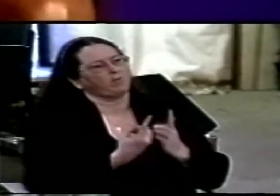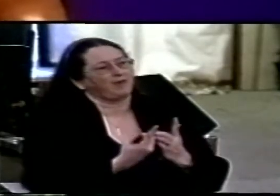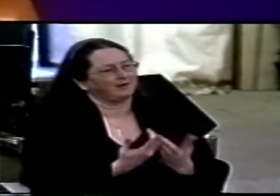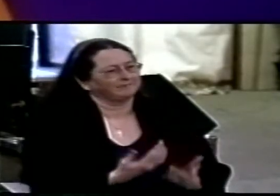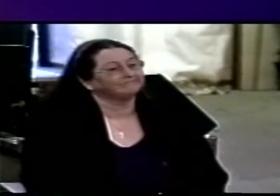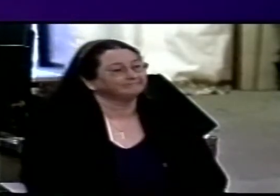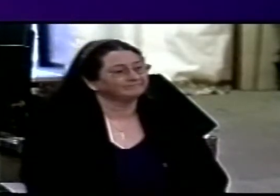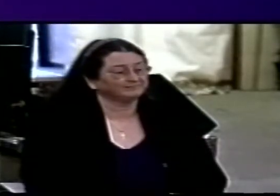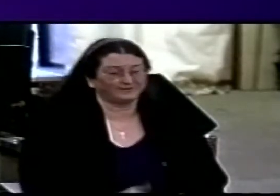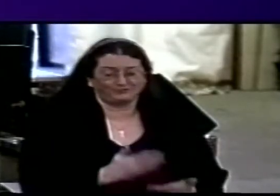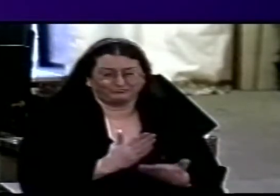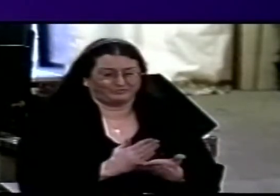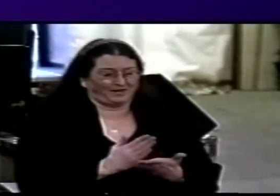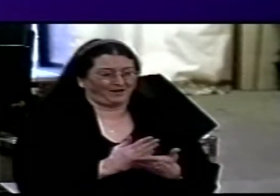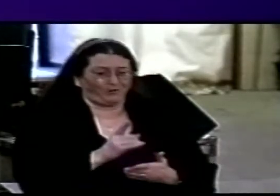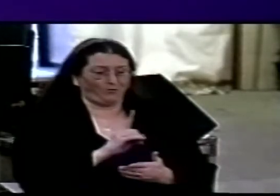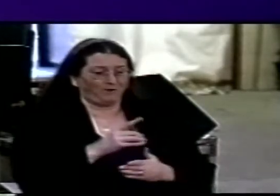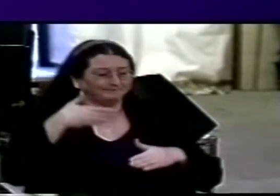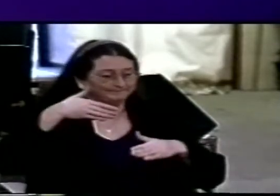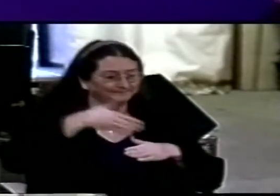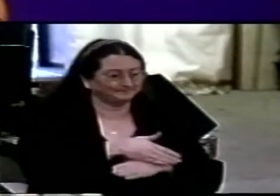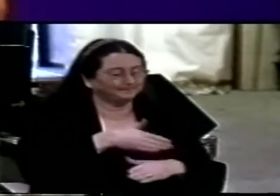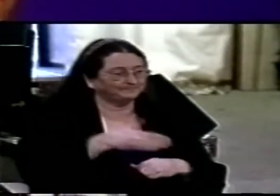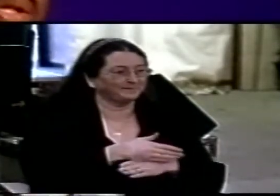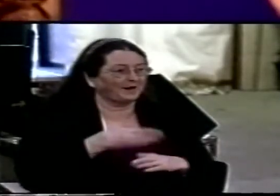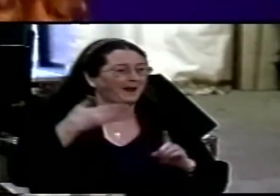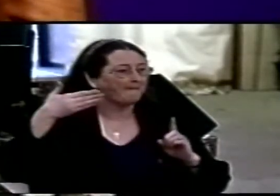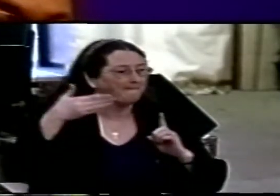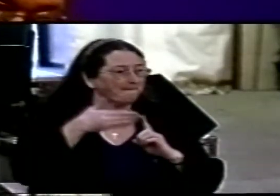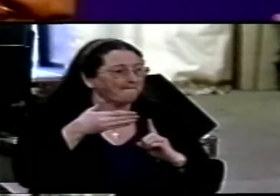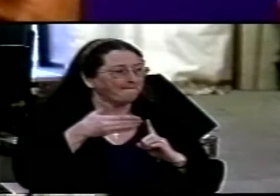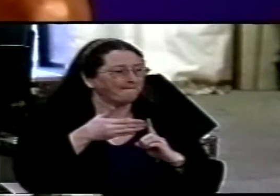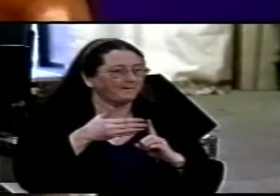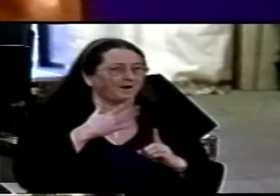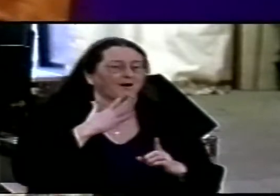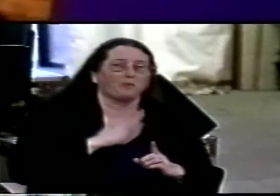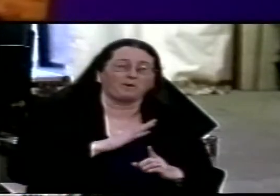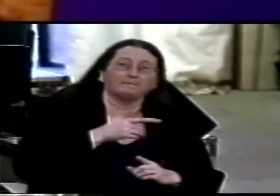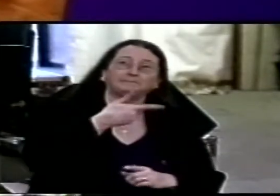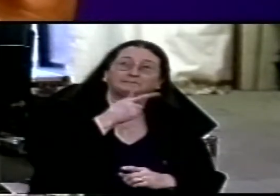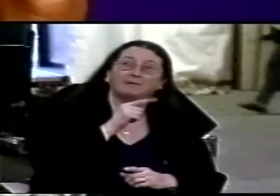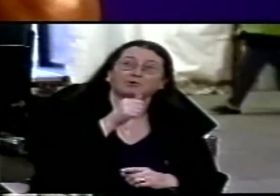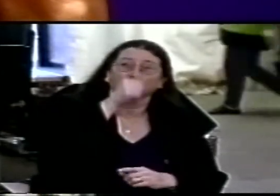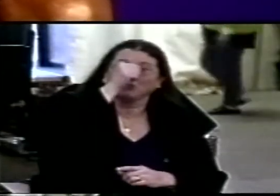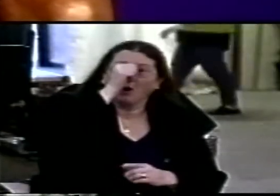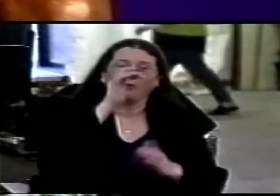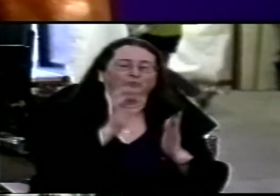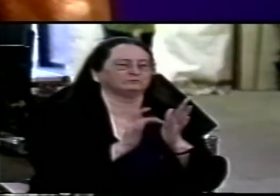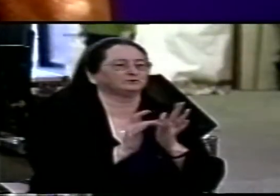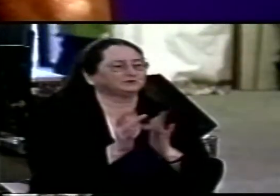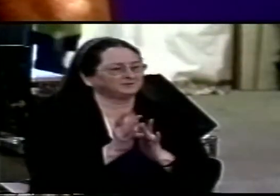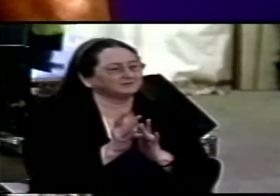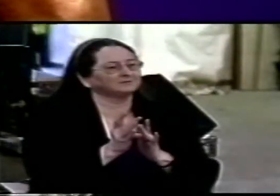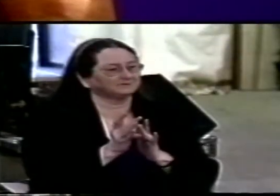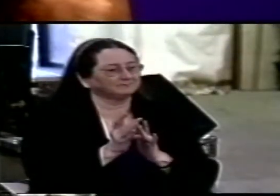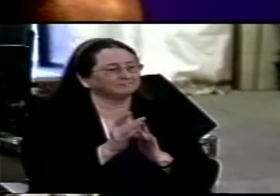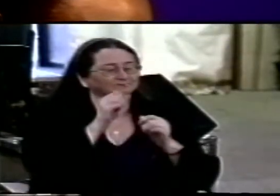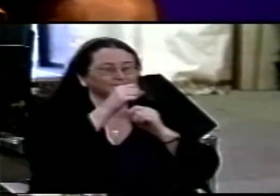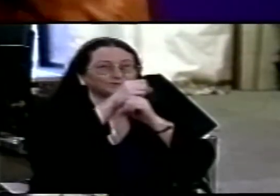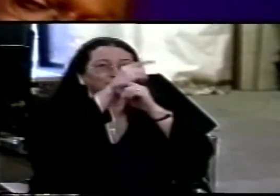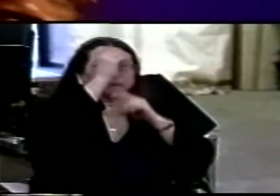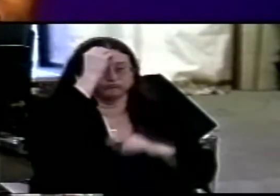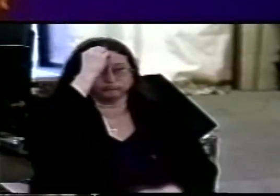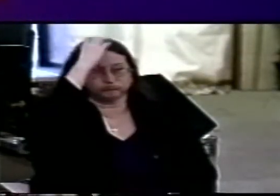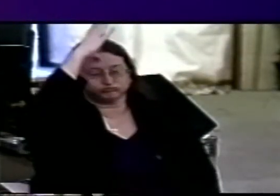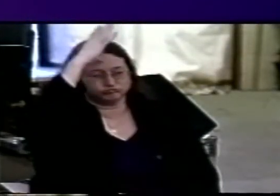when really the task is this let's make Jesus known if there is